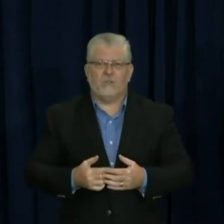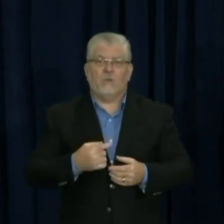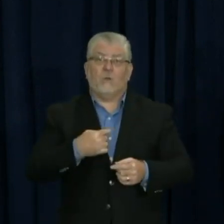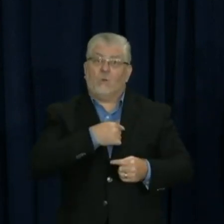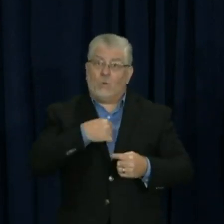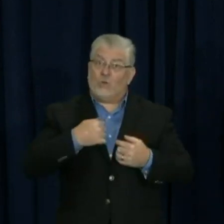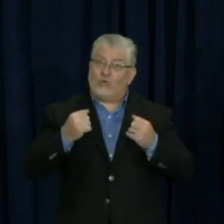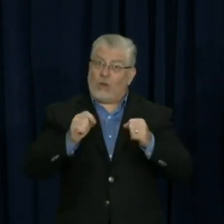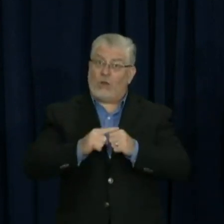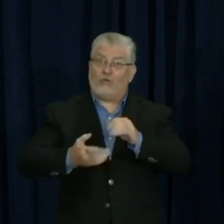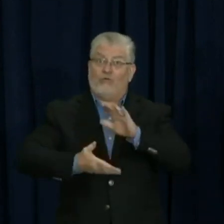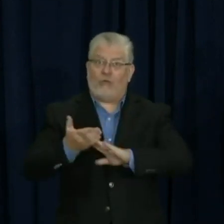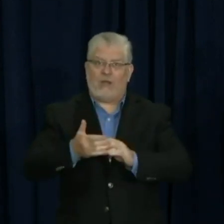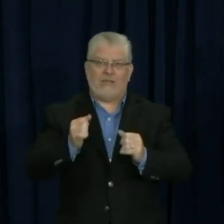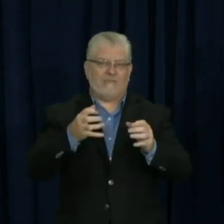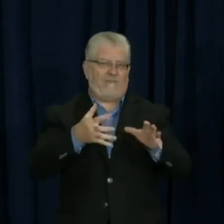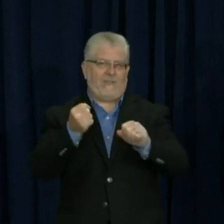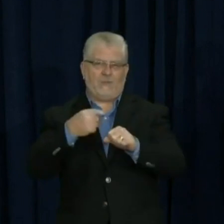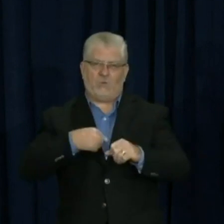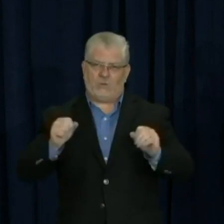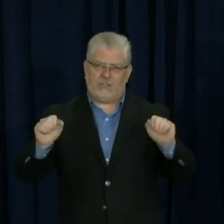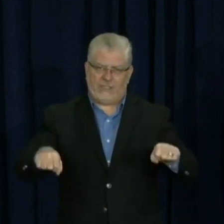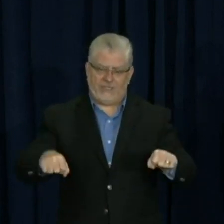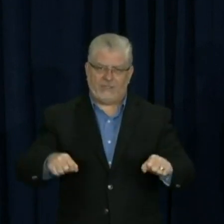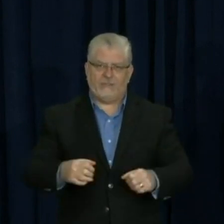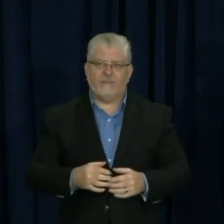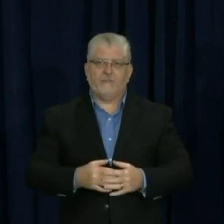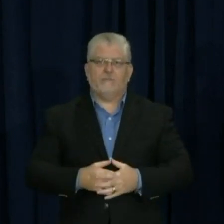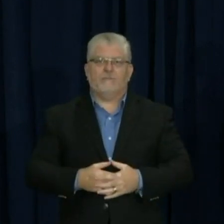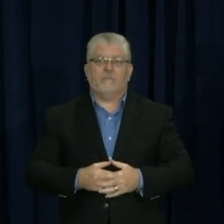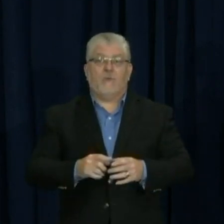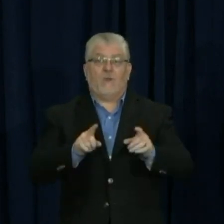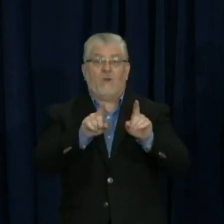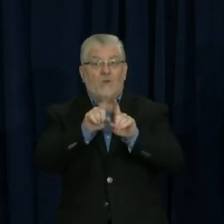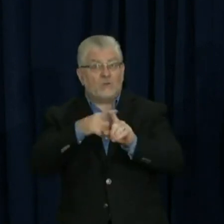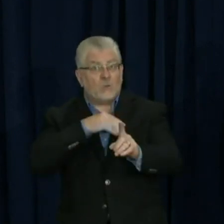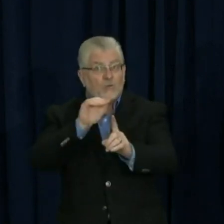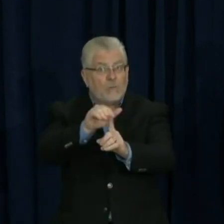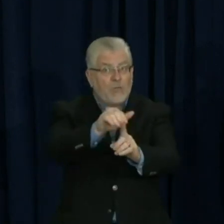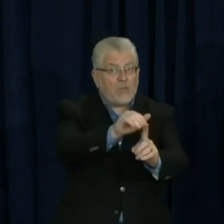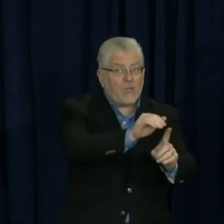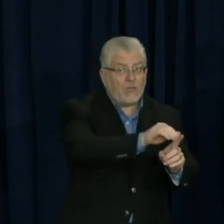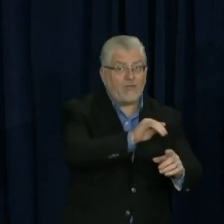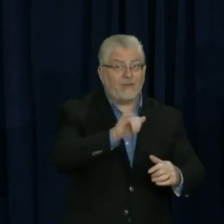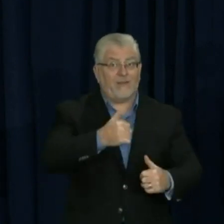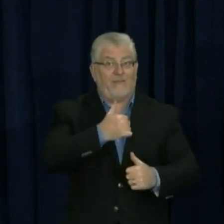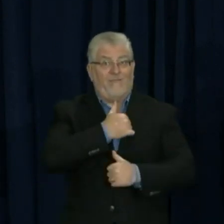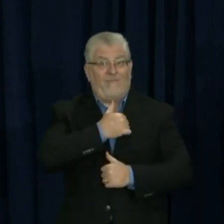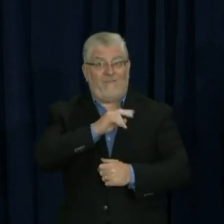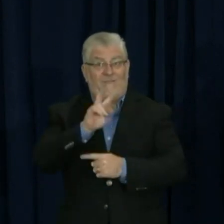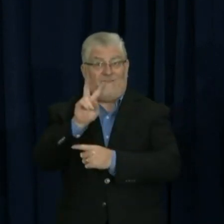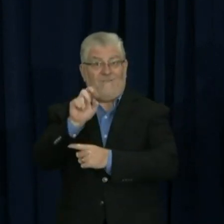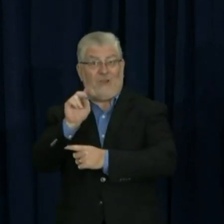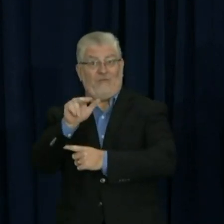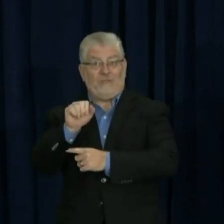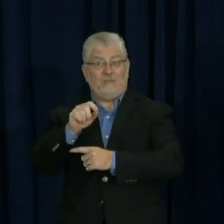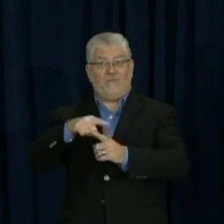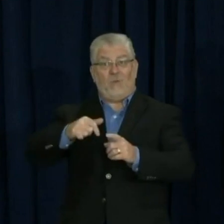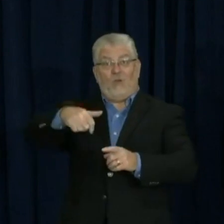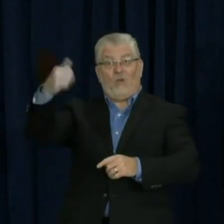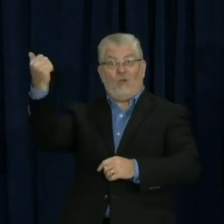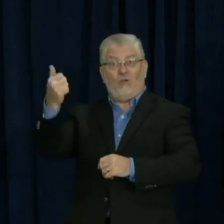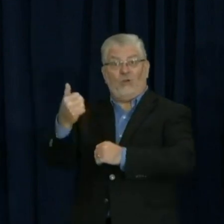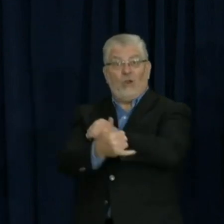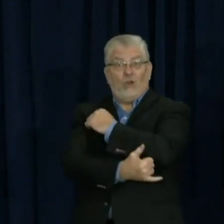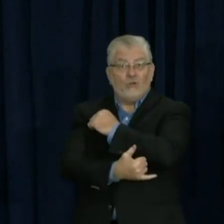can. And again, I'll also just remind everyone, military and overseas ballots are not due after